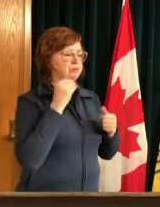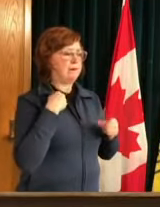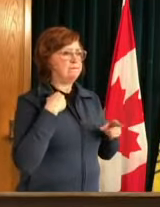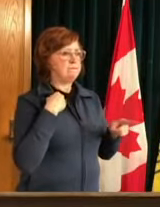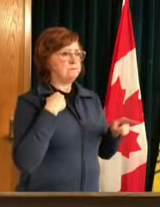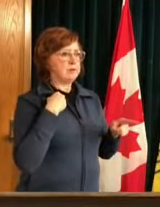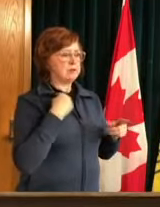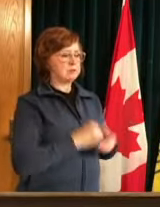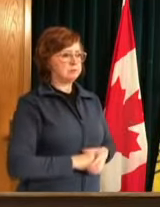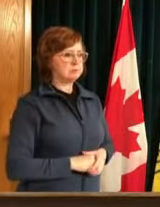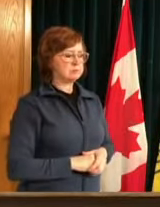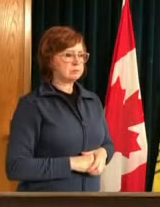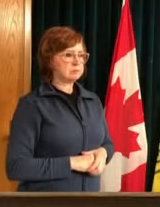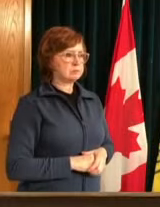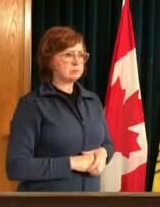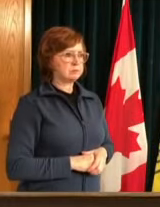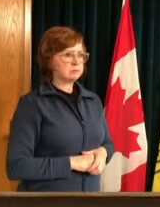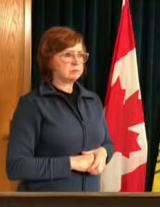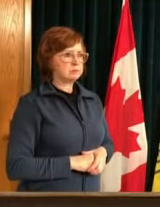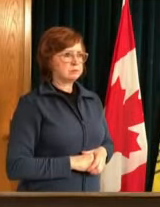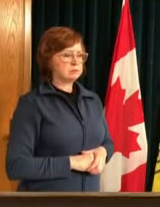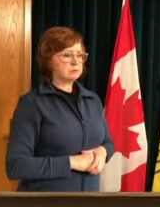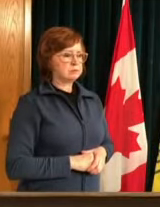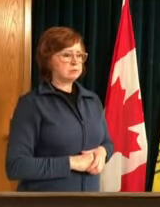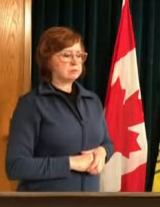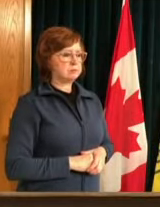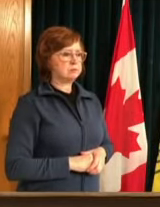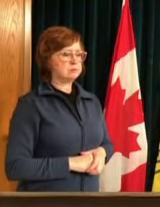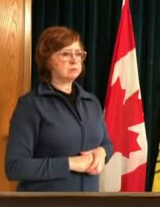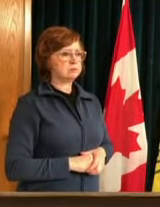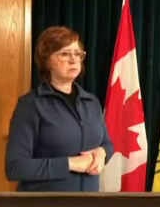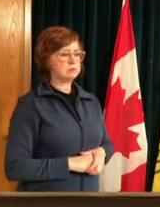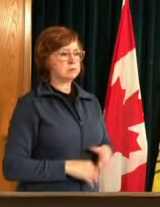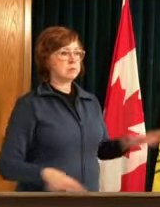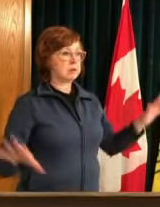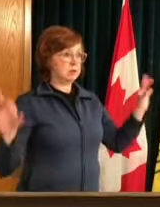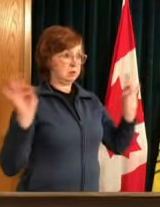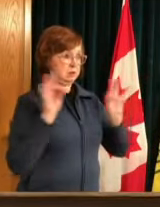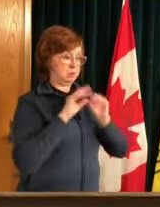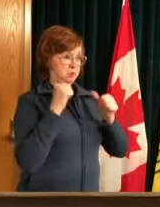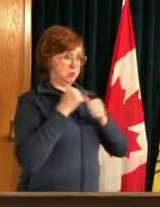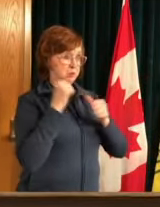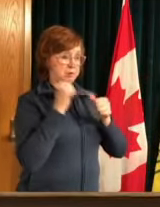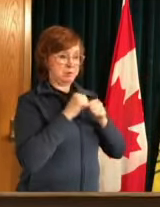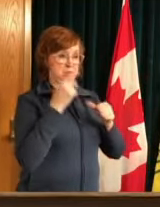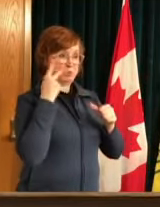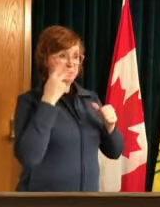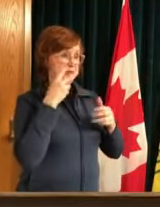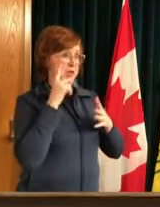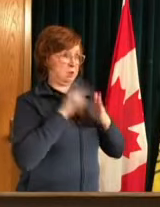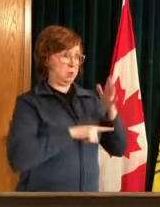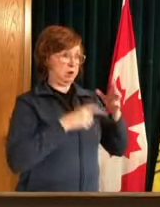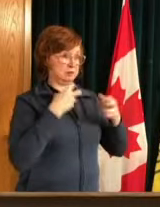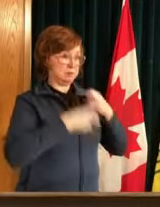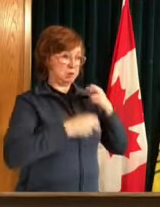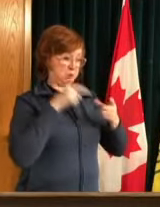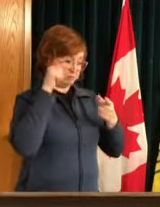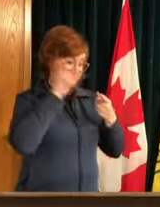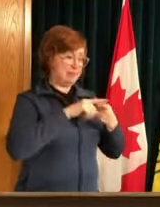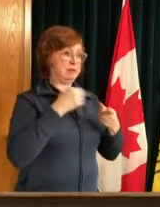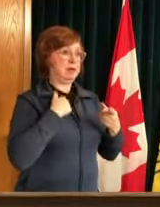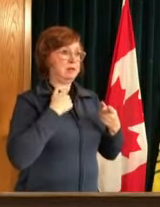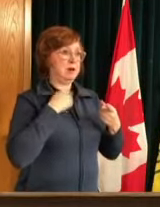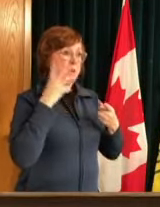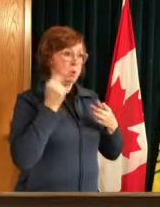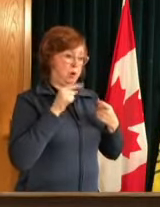and it's ultimately at the end of the day the the very crux of uh of the challenge that we have here in canada is a lack of actually a